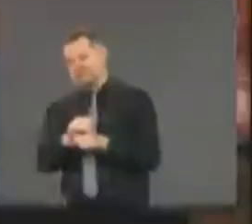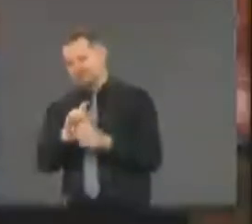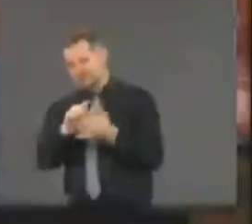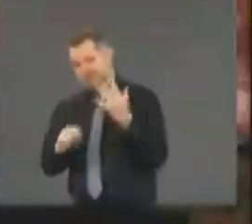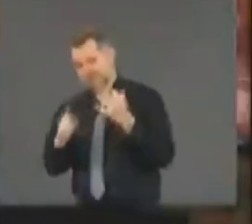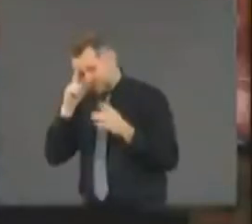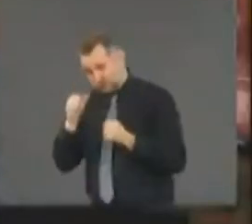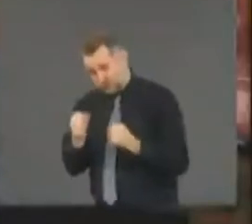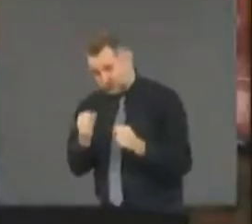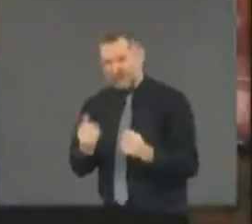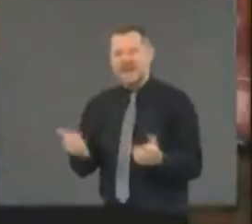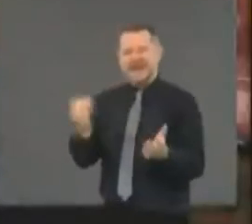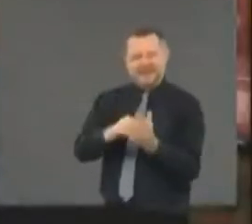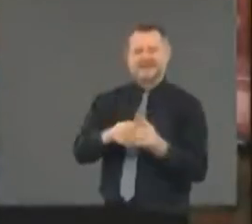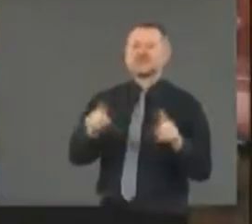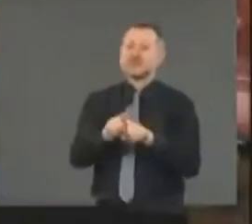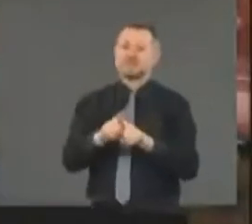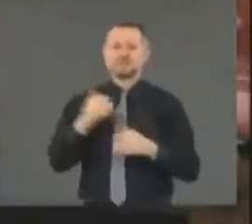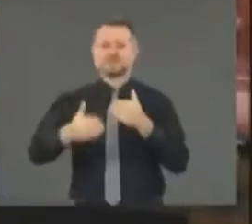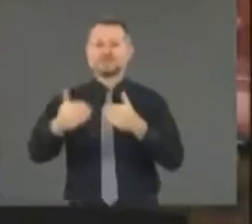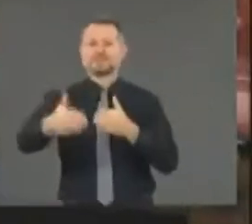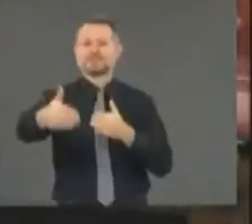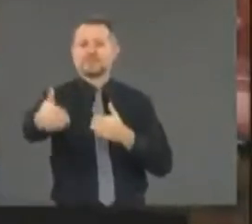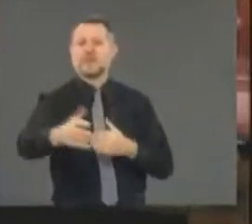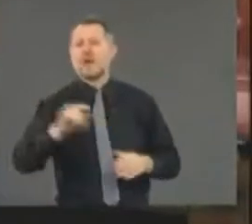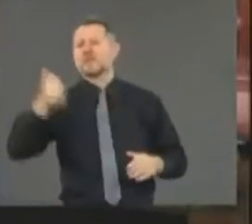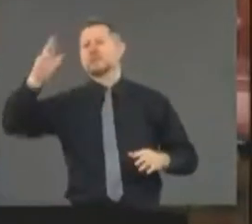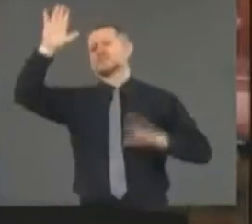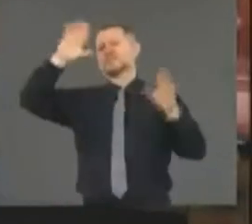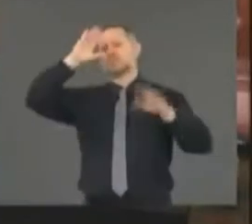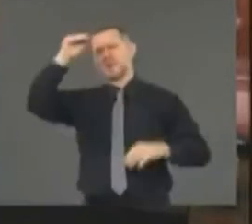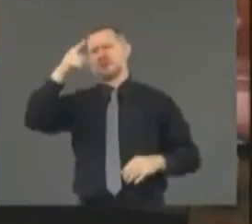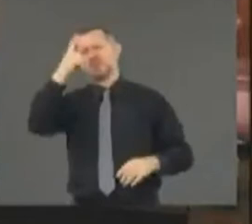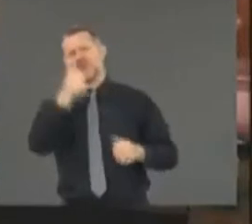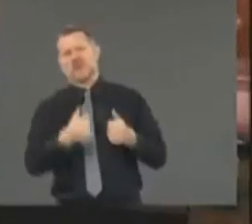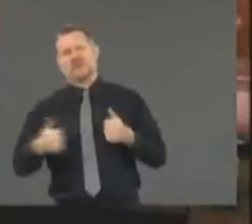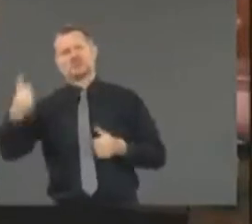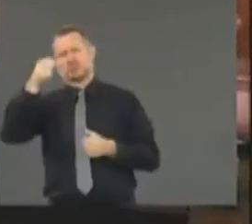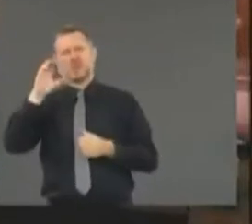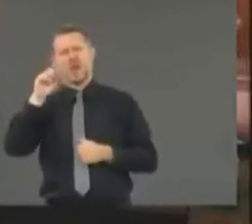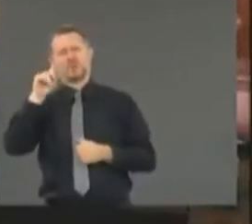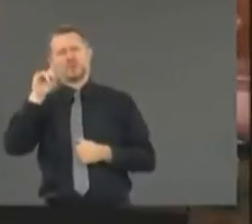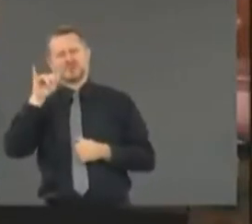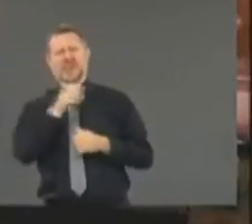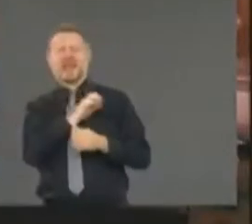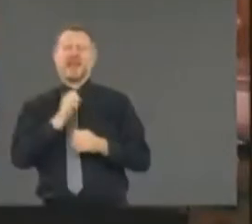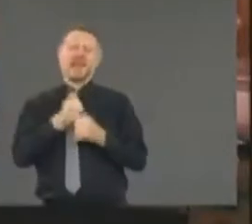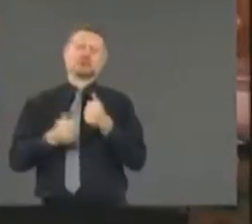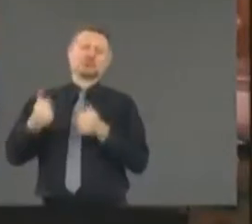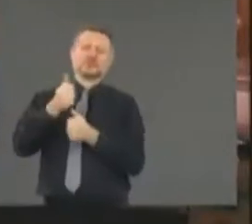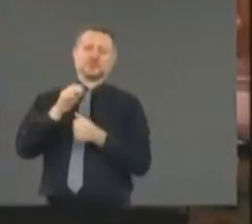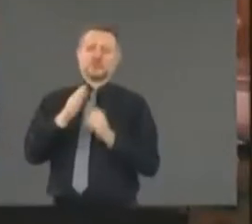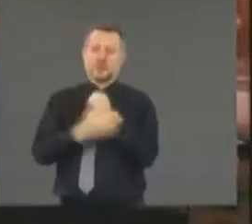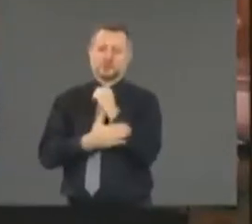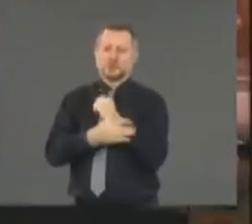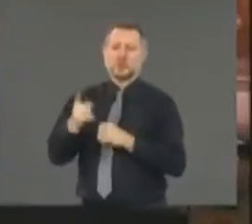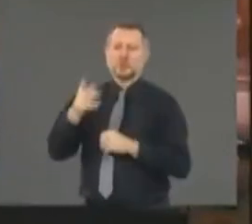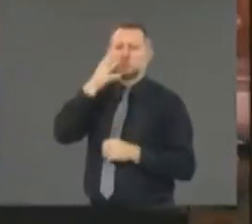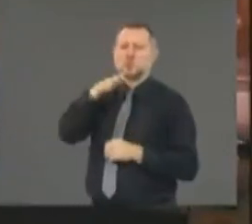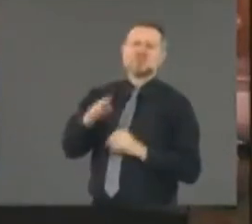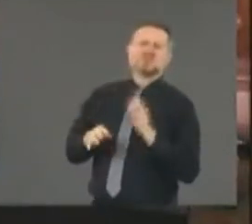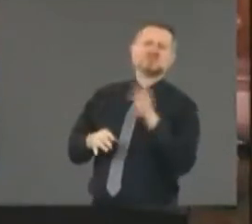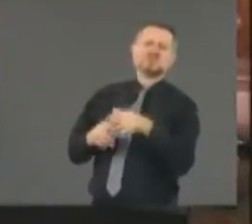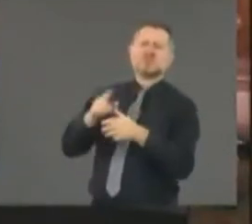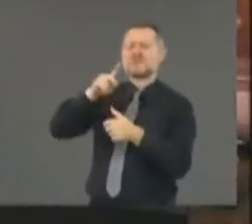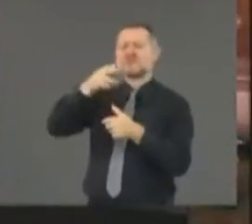Senator, the Renssel County executive is urging businesses here to ignore the phases and just suggesting to them that they open up